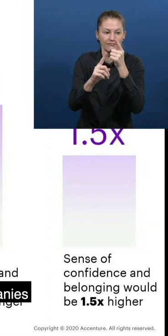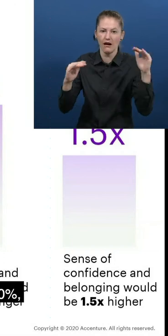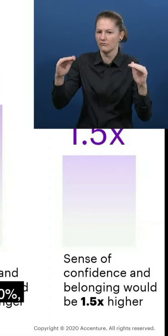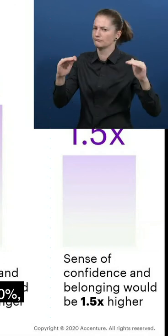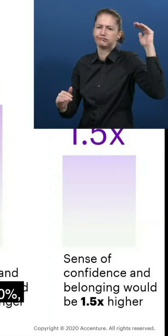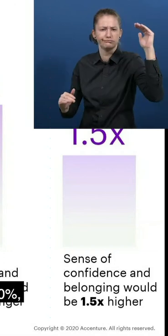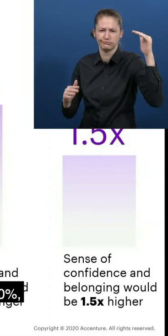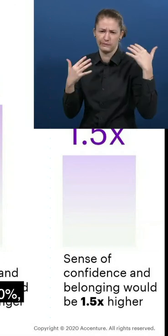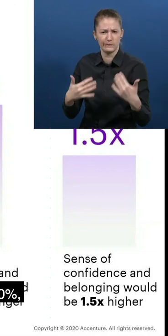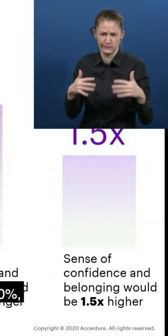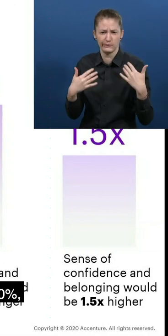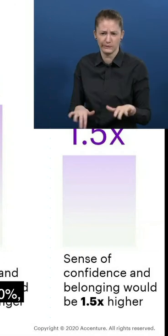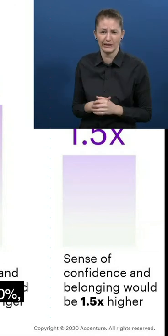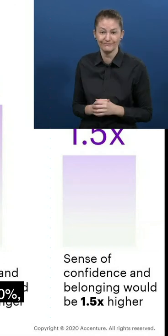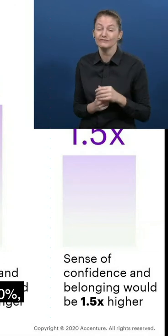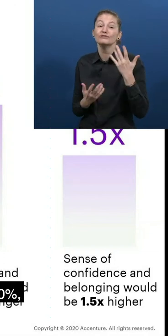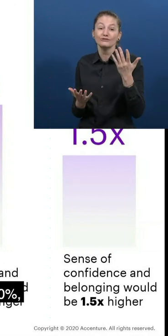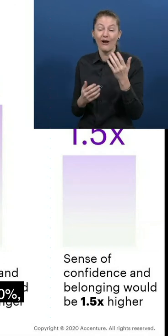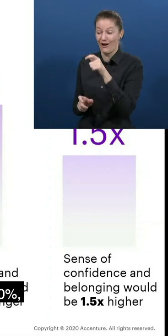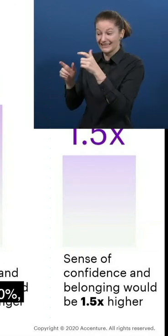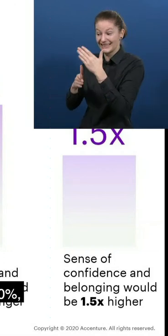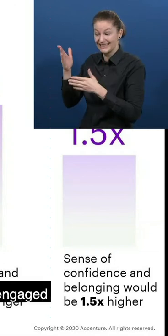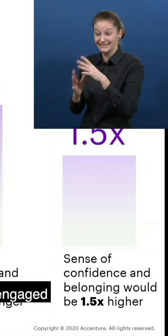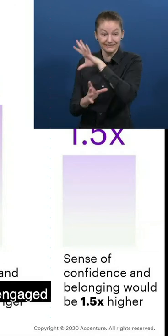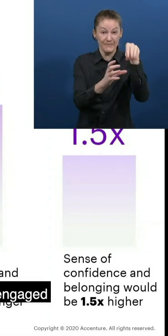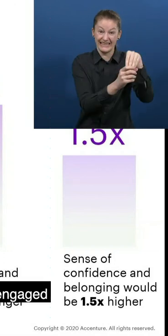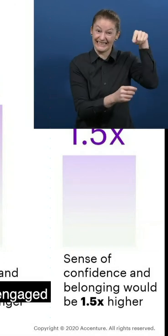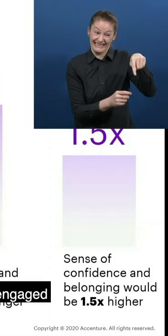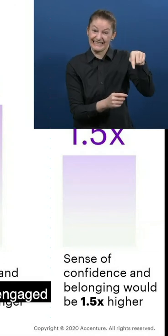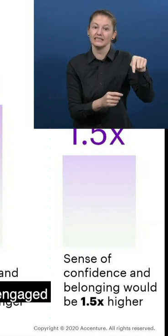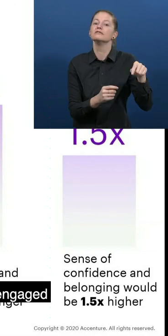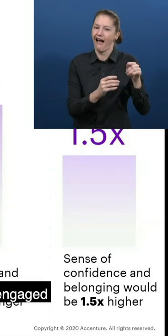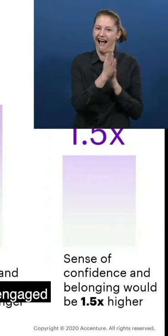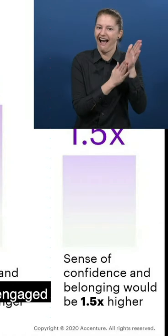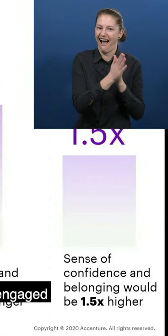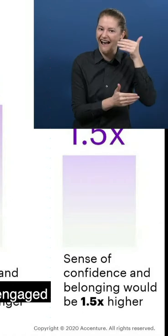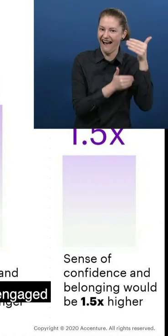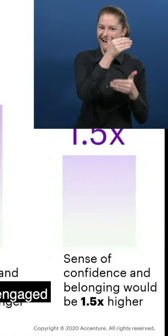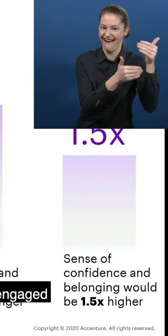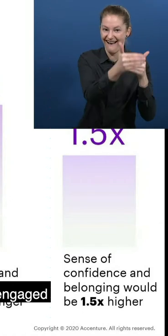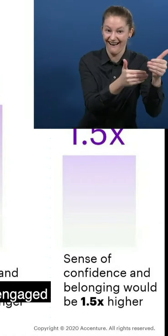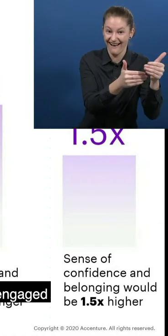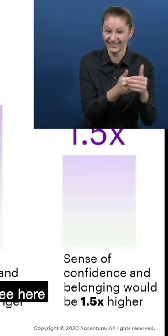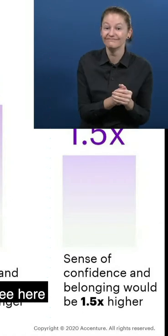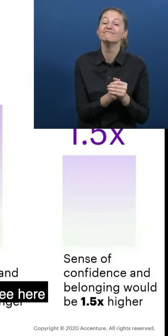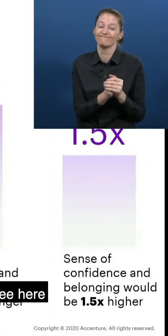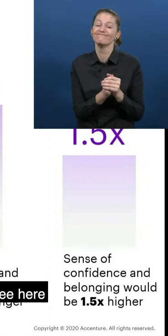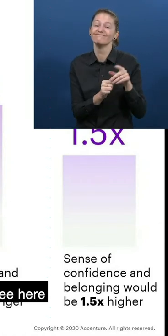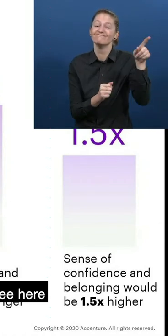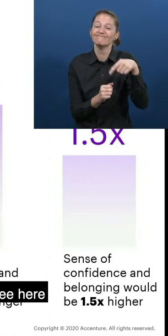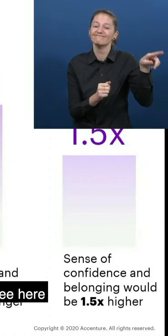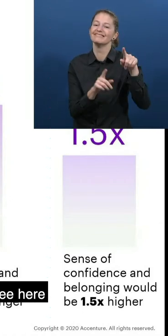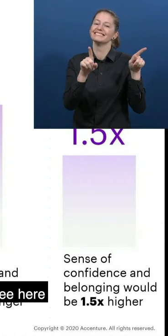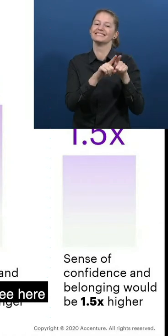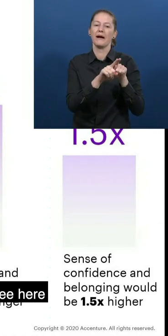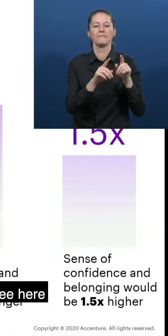companies had cultures that were as equal as the top 10%, the likelihood of an employee being and feeling engaged would be up to one